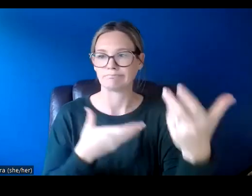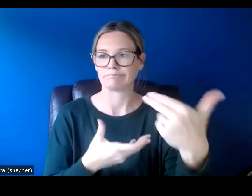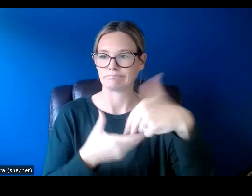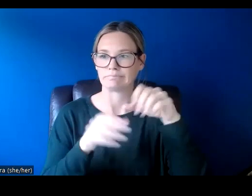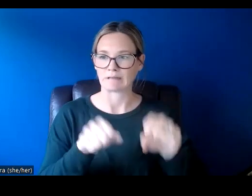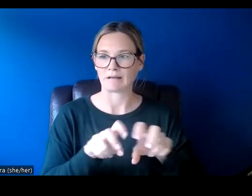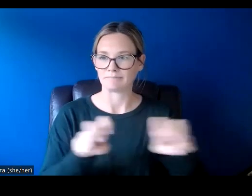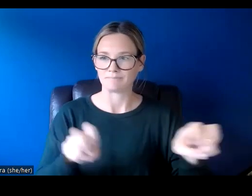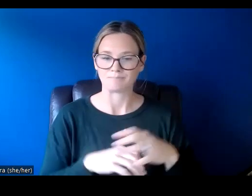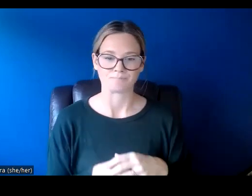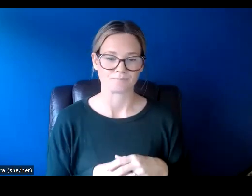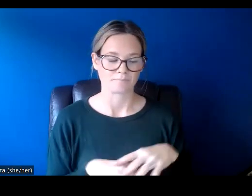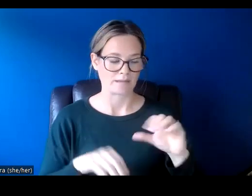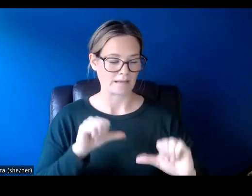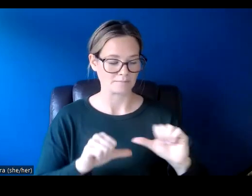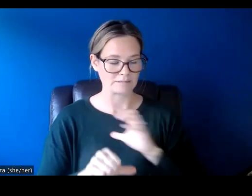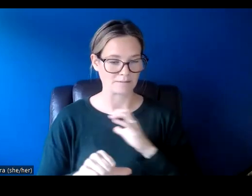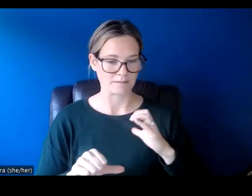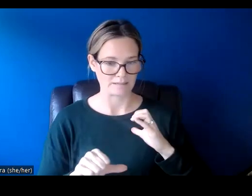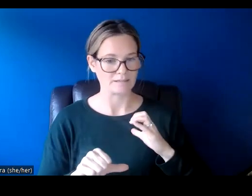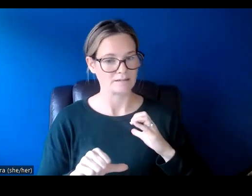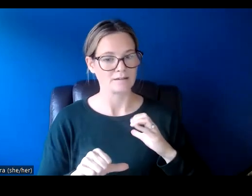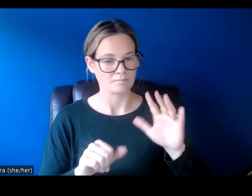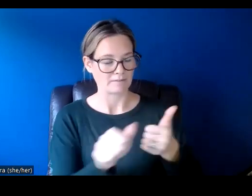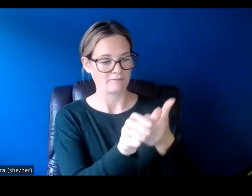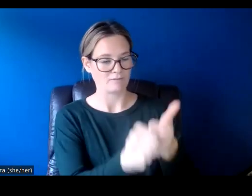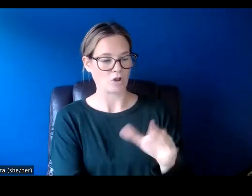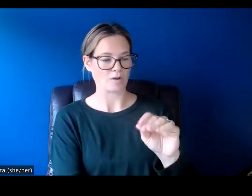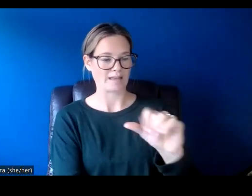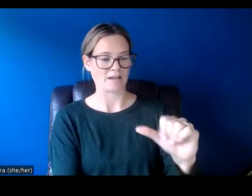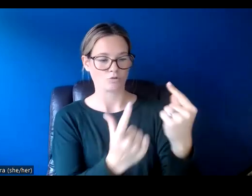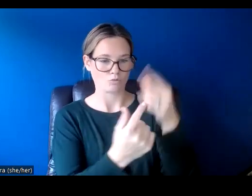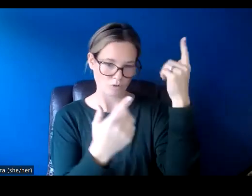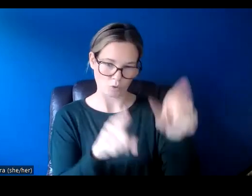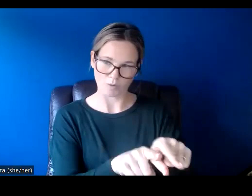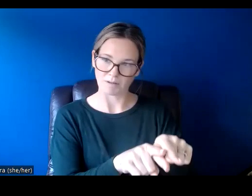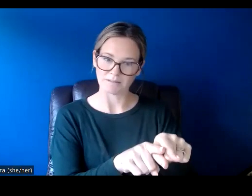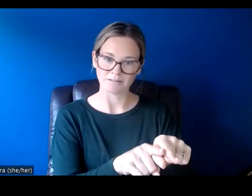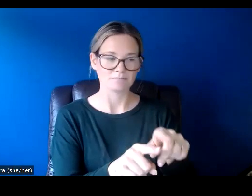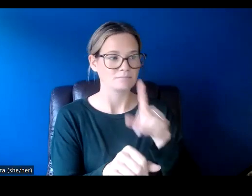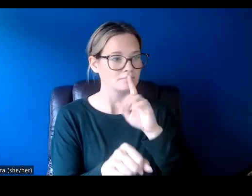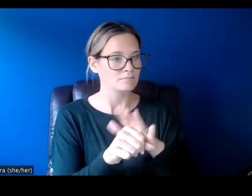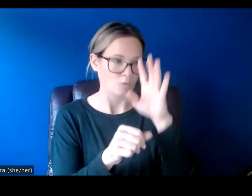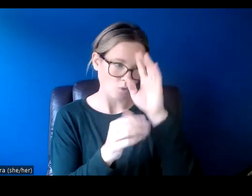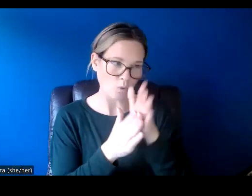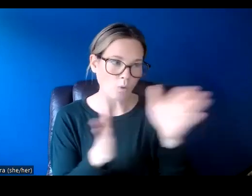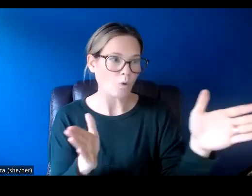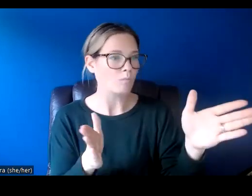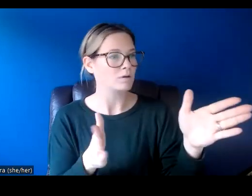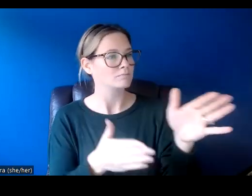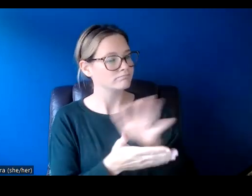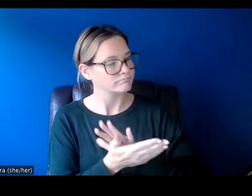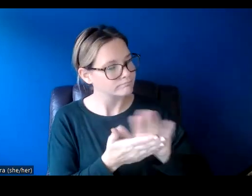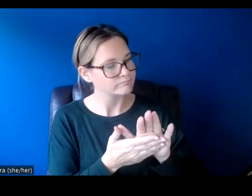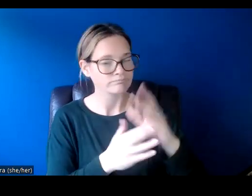Our assessment committee committees are held to the CADA group agreements committing to open, generous, and respectful